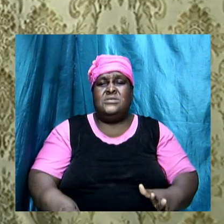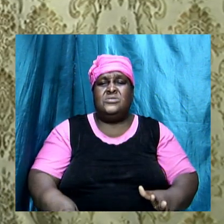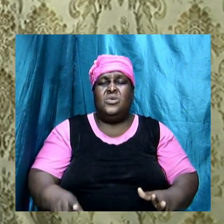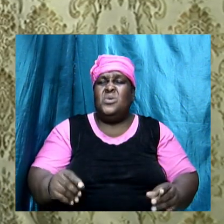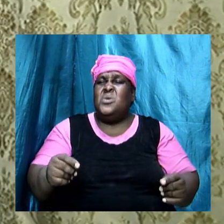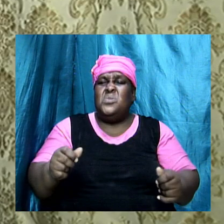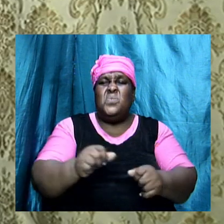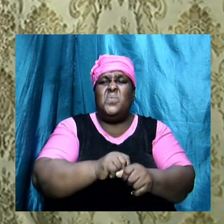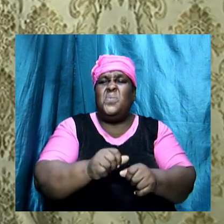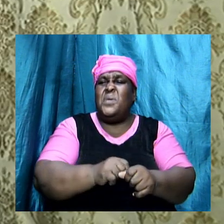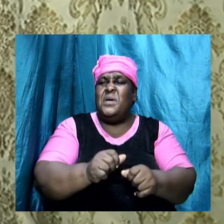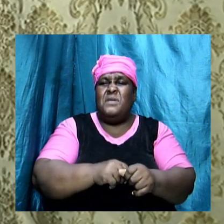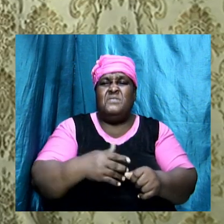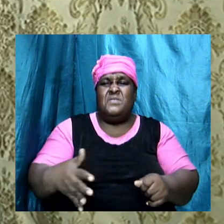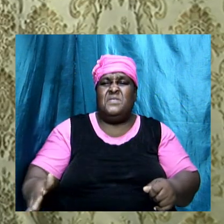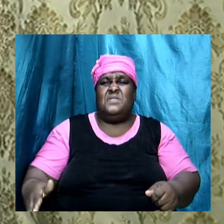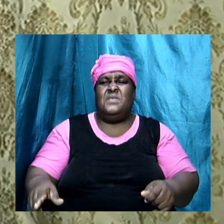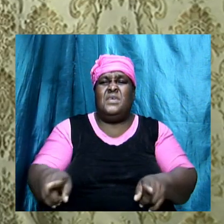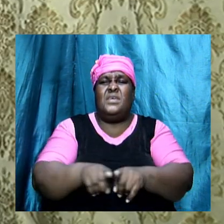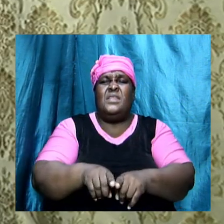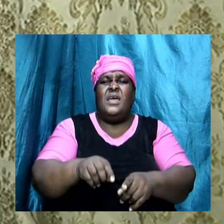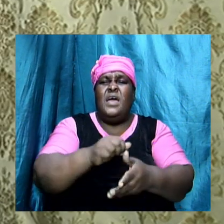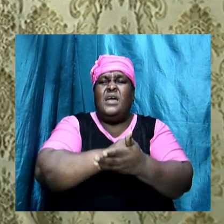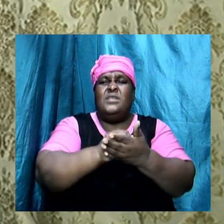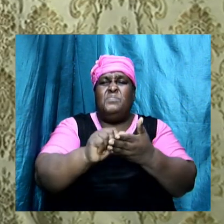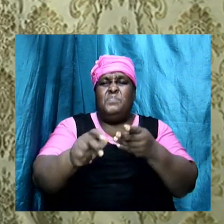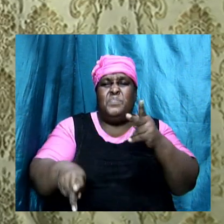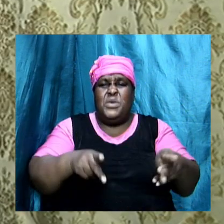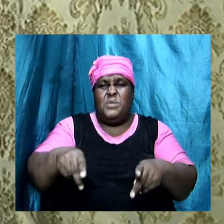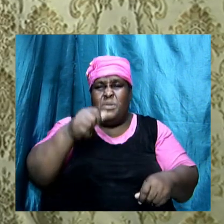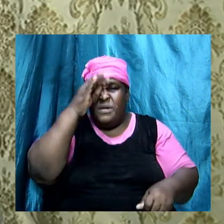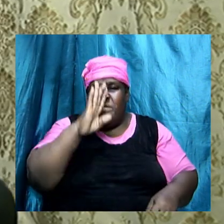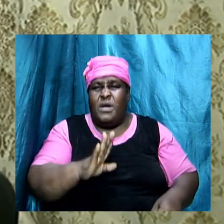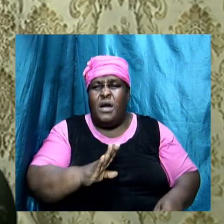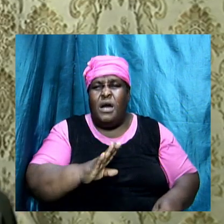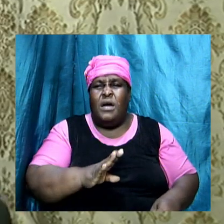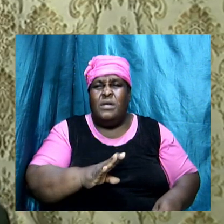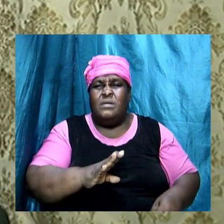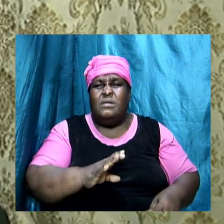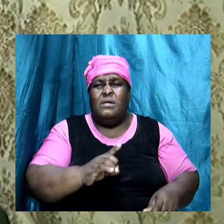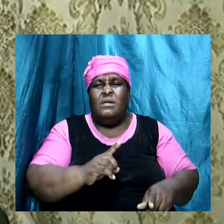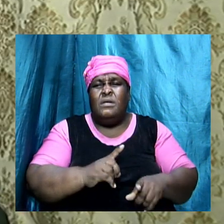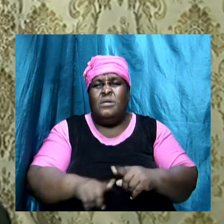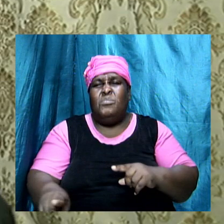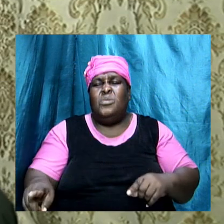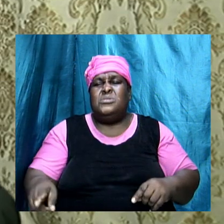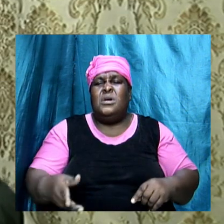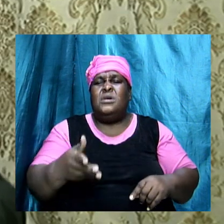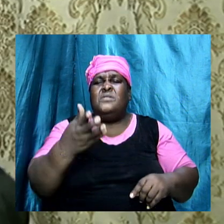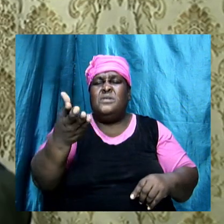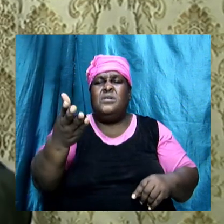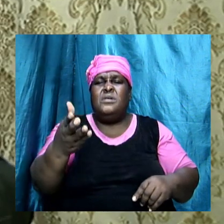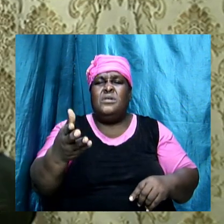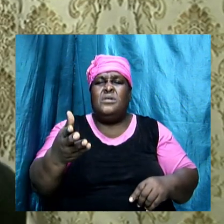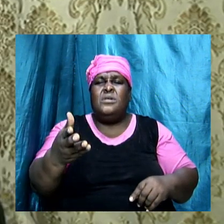devour souls. I want you to understand that sometimes as children of God, when we seek